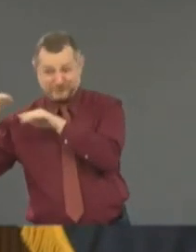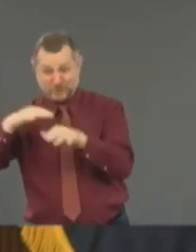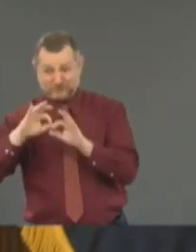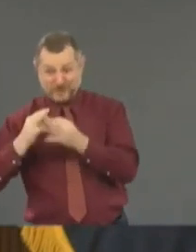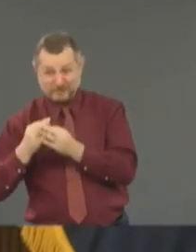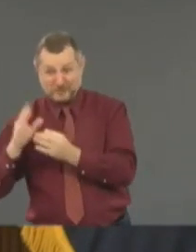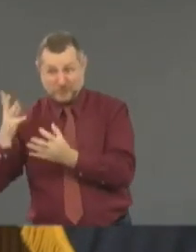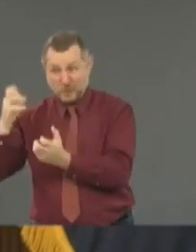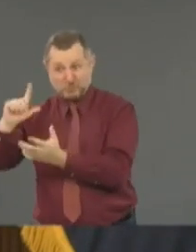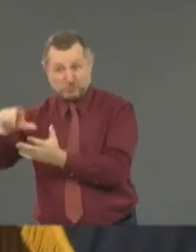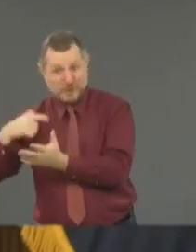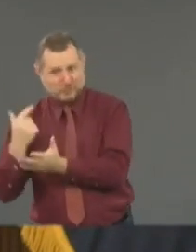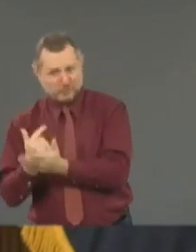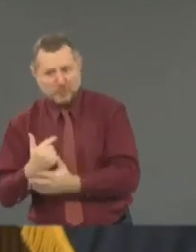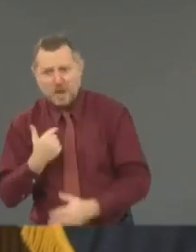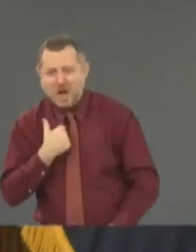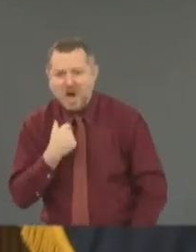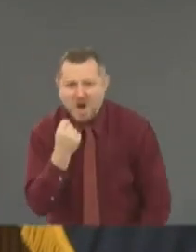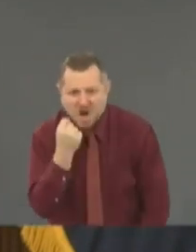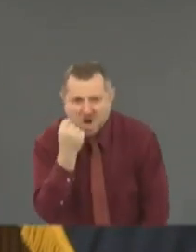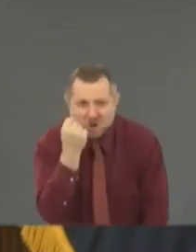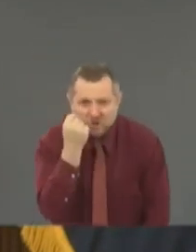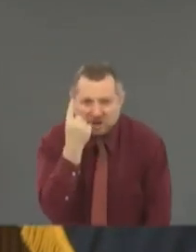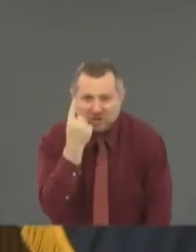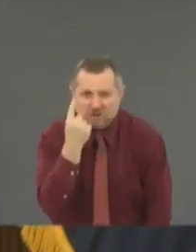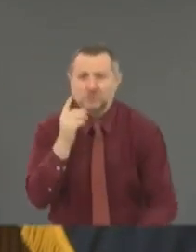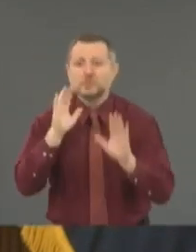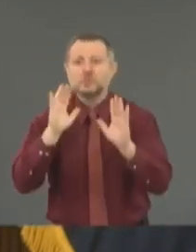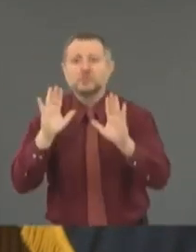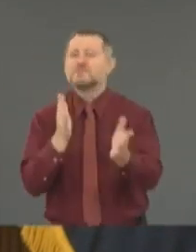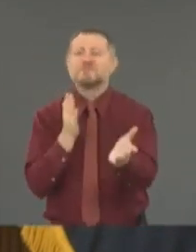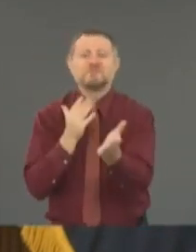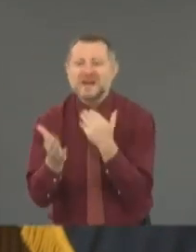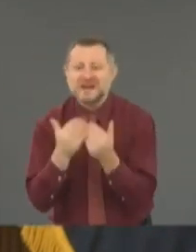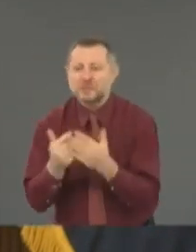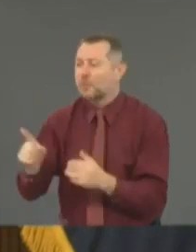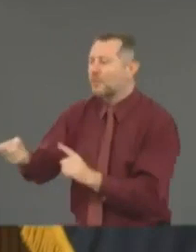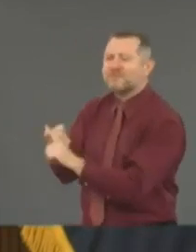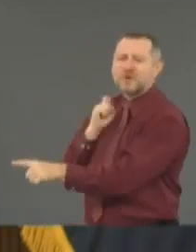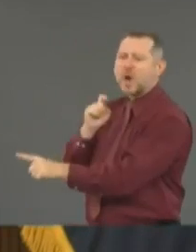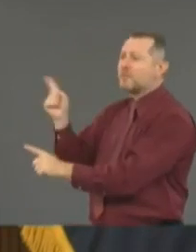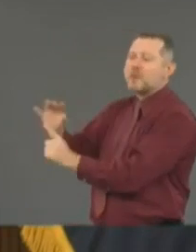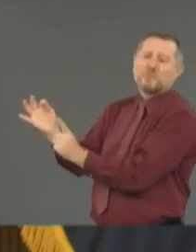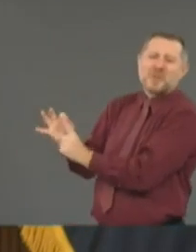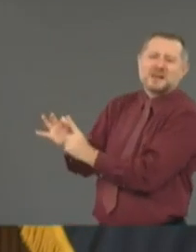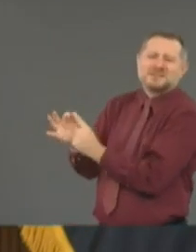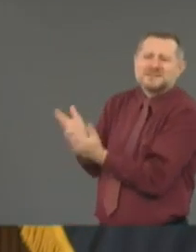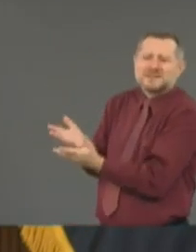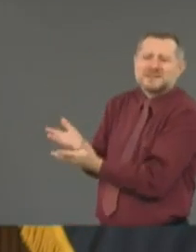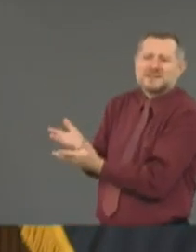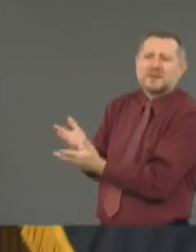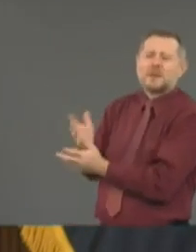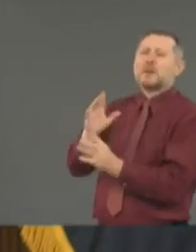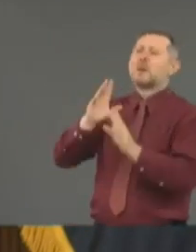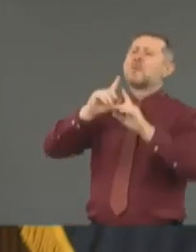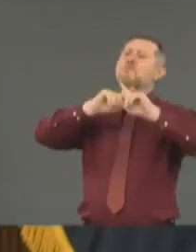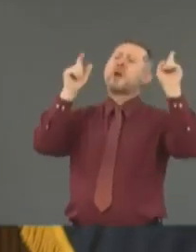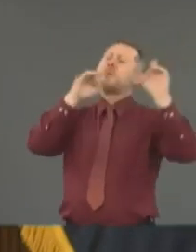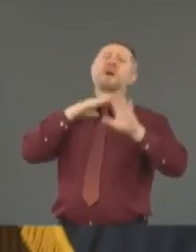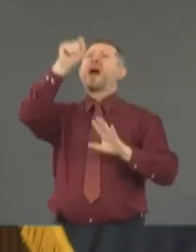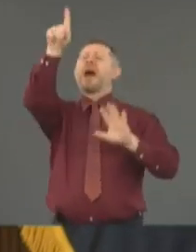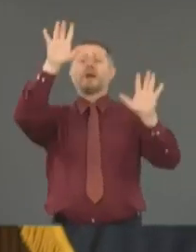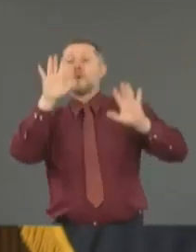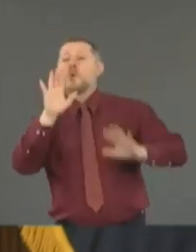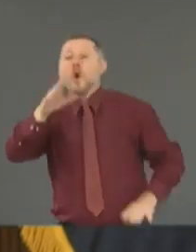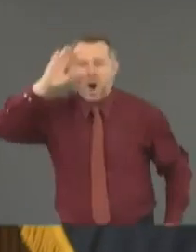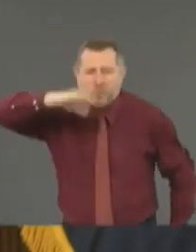I get it. It's not really relevant that they're from Pakistan. It's not really relevant. I know, I know, but that's not the issue.